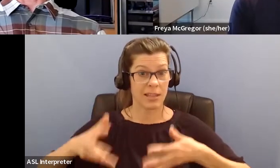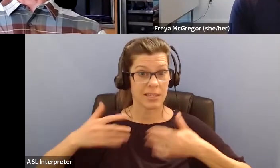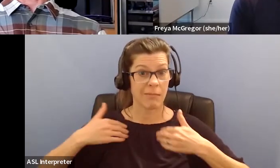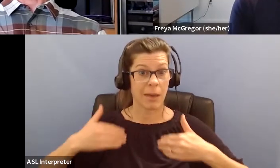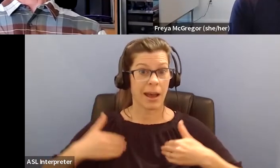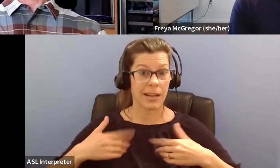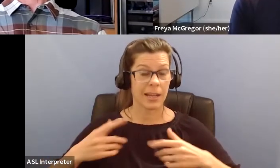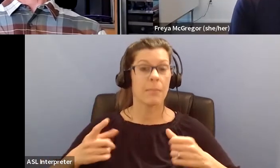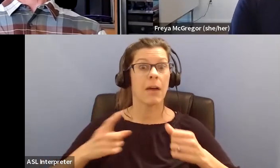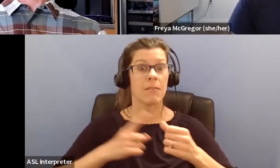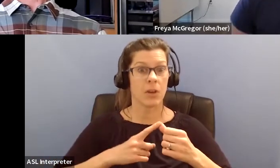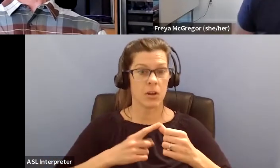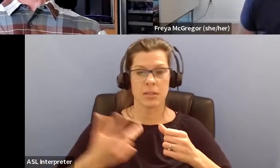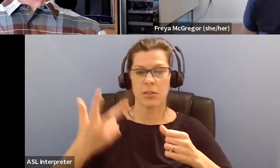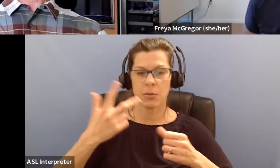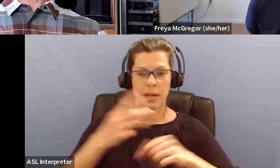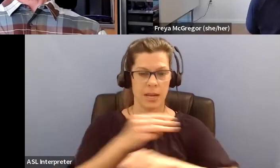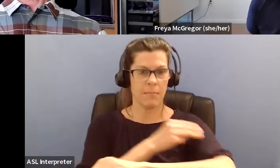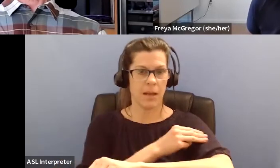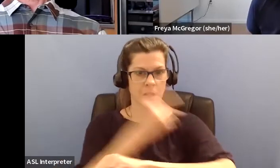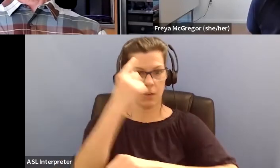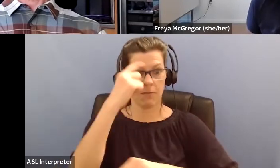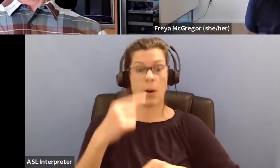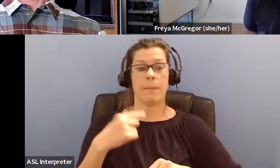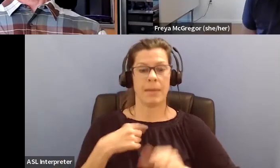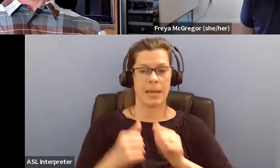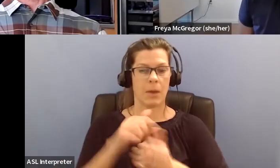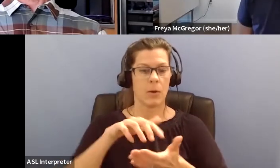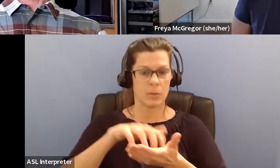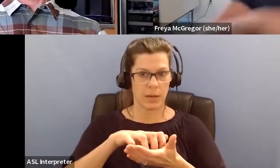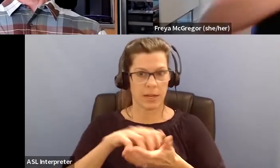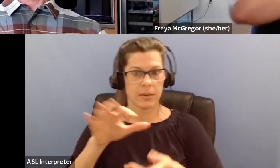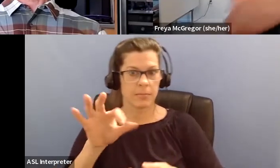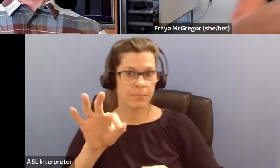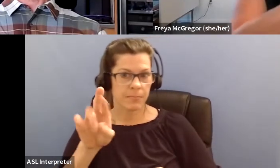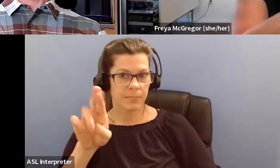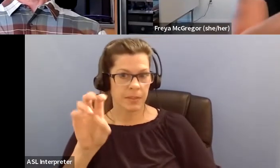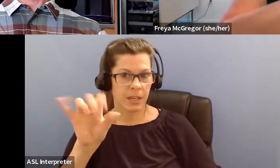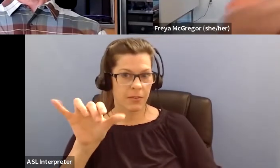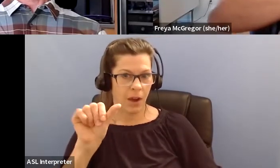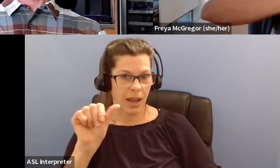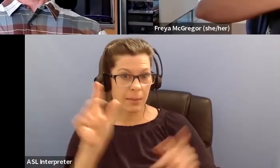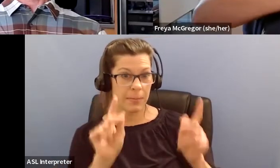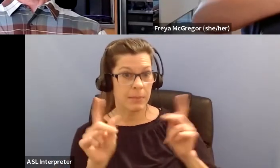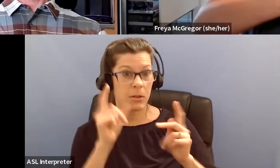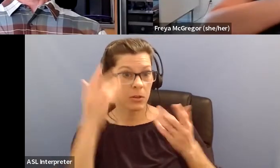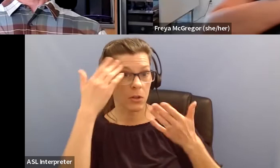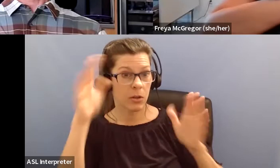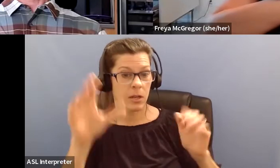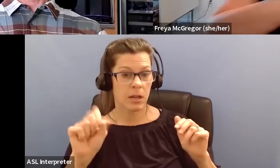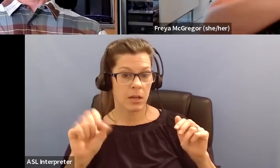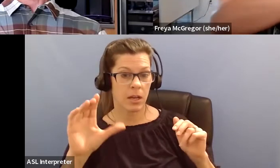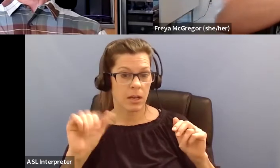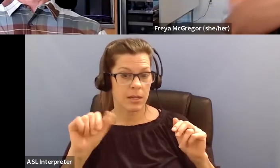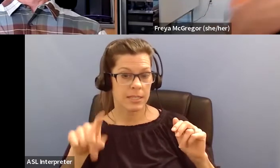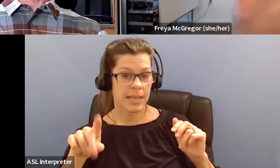the weakest. Sure. And when we were talking, um, a few days ago, so this folks who don't know, the scapula is like your shoulder